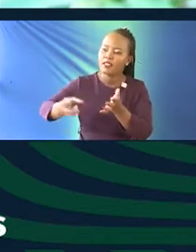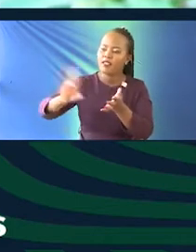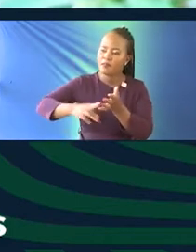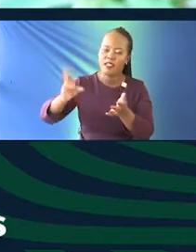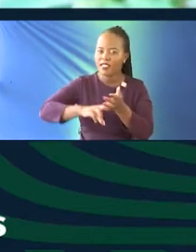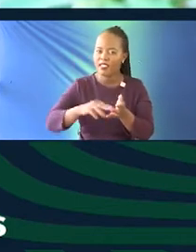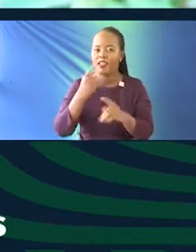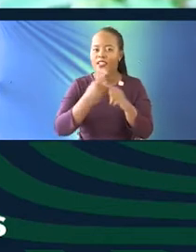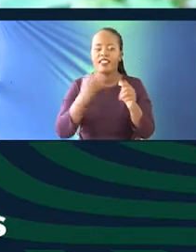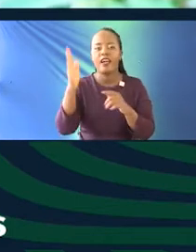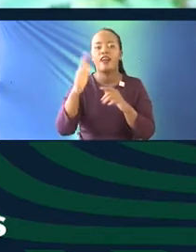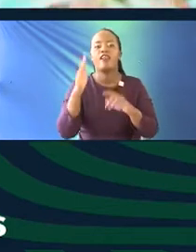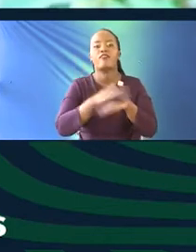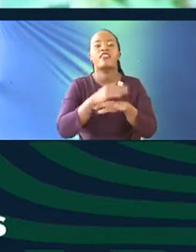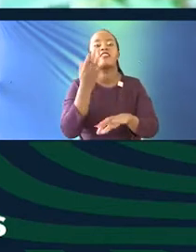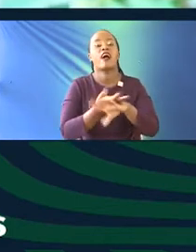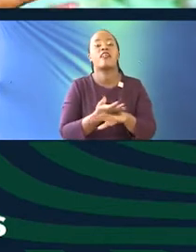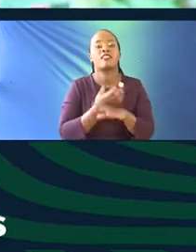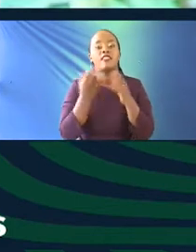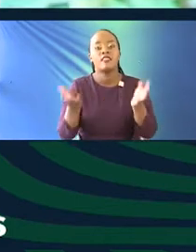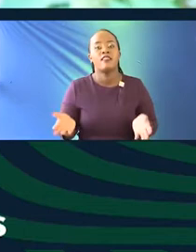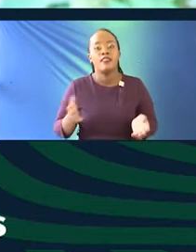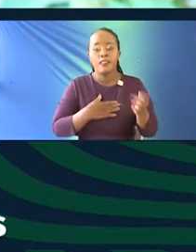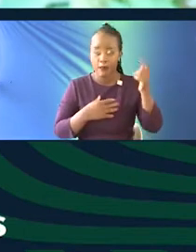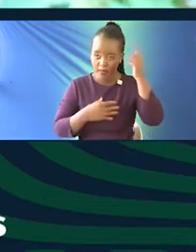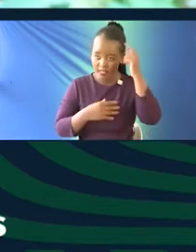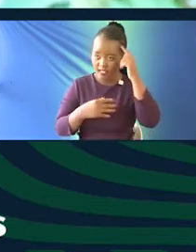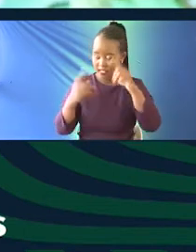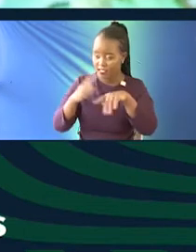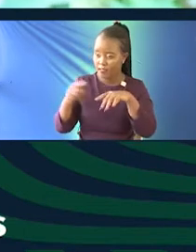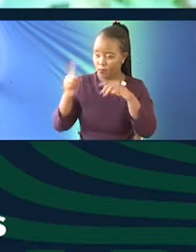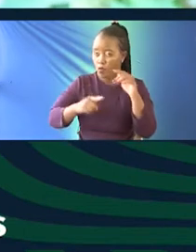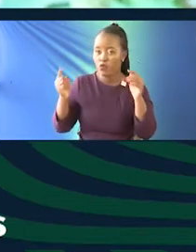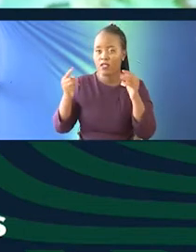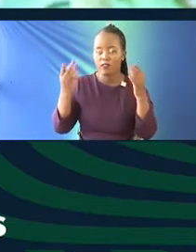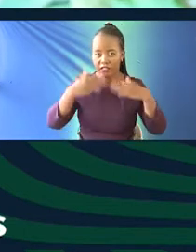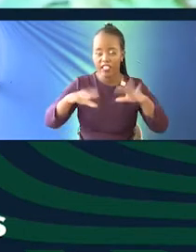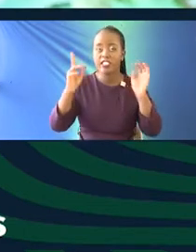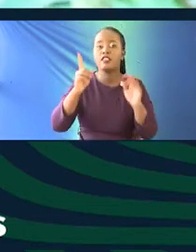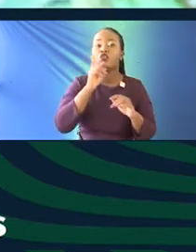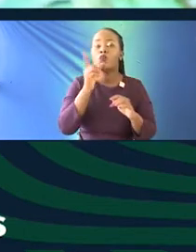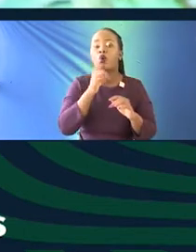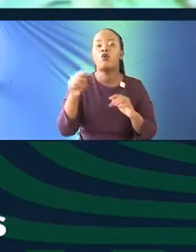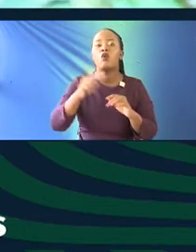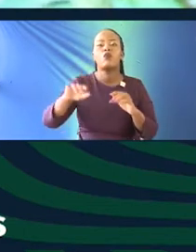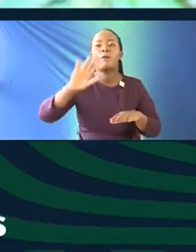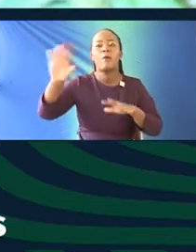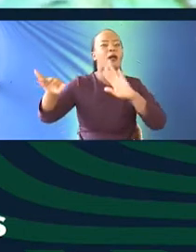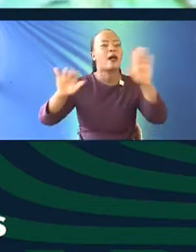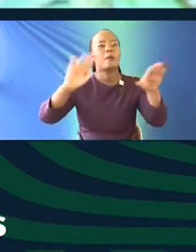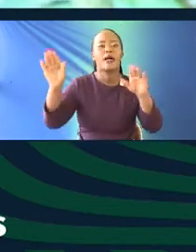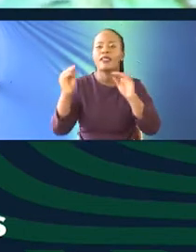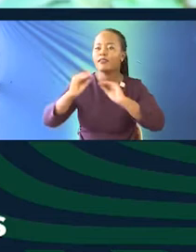I think that by the time we leave this conversation tomorrow, we should go out as evangelists. I've always wondered